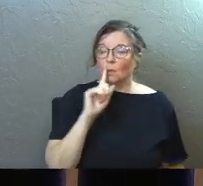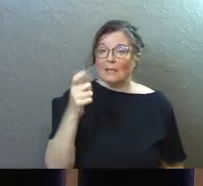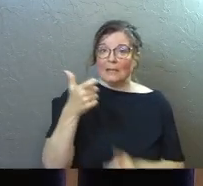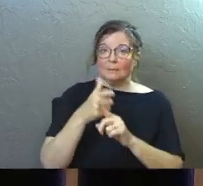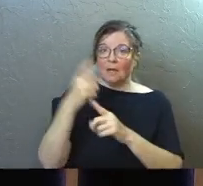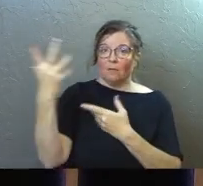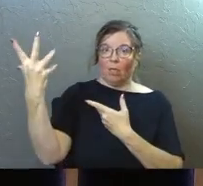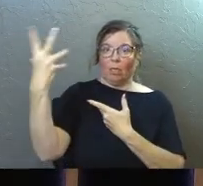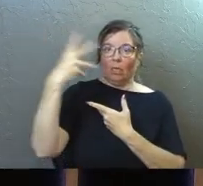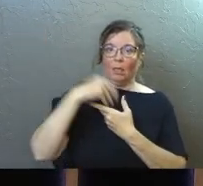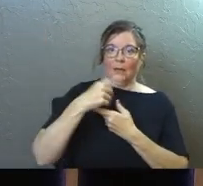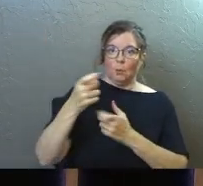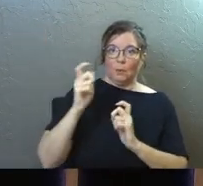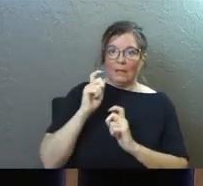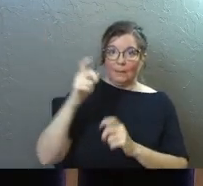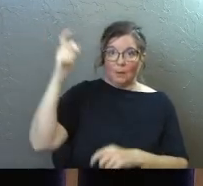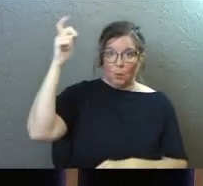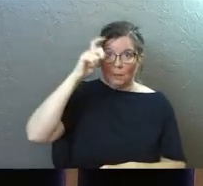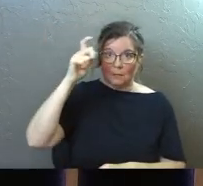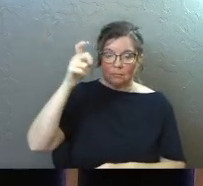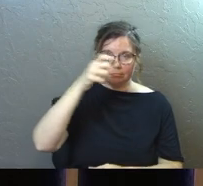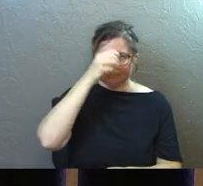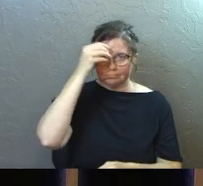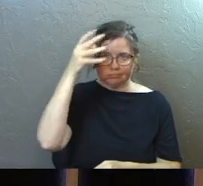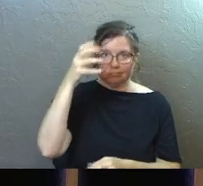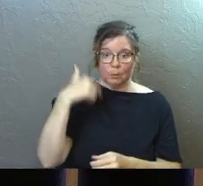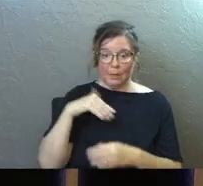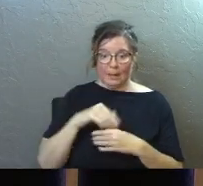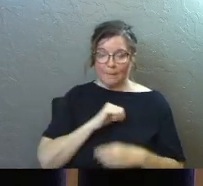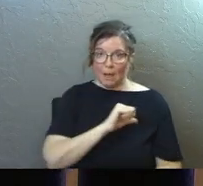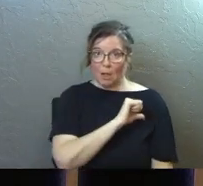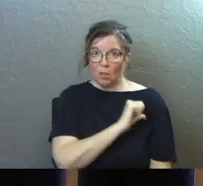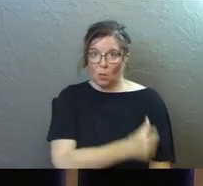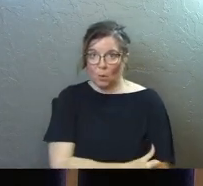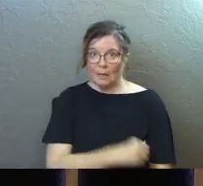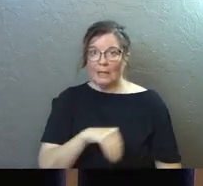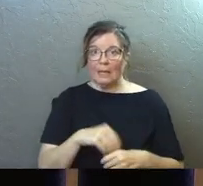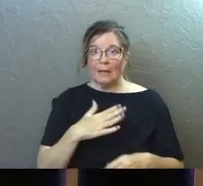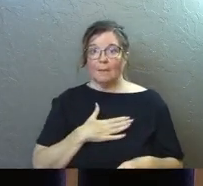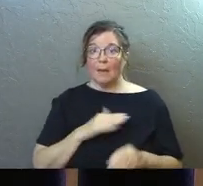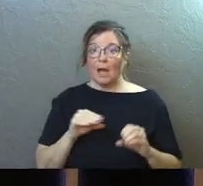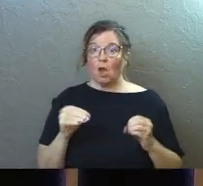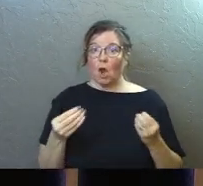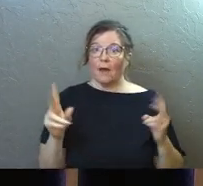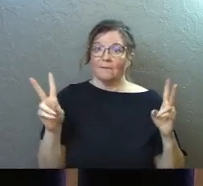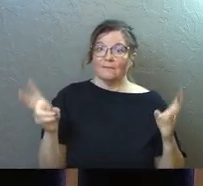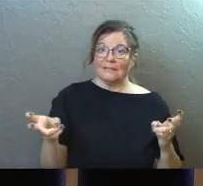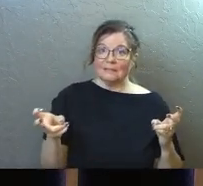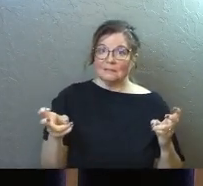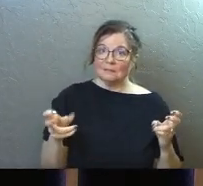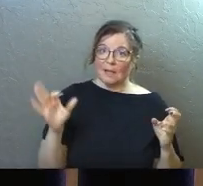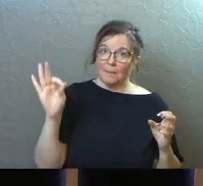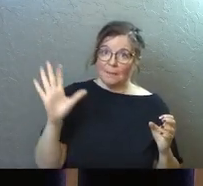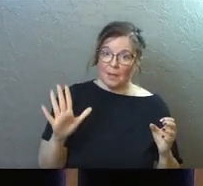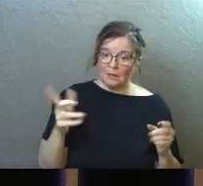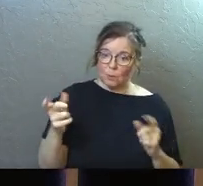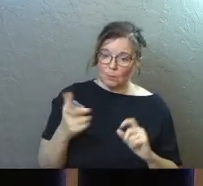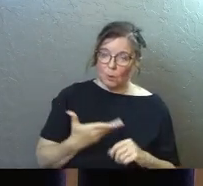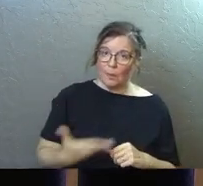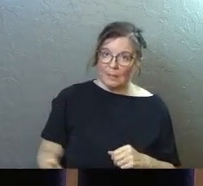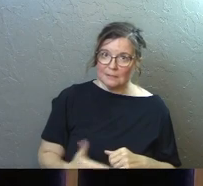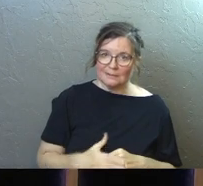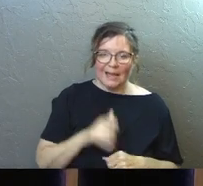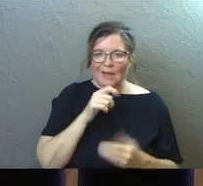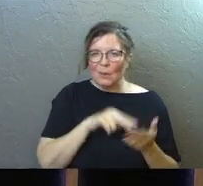supernaturally give me bits of wisdom when I am in my authority and in my office. He will give me those things.